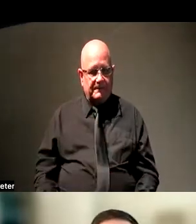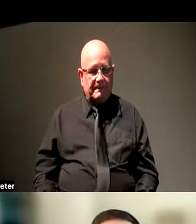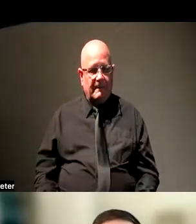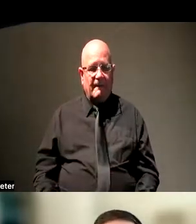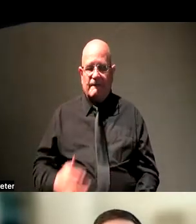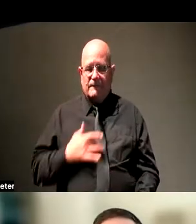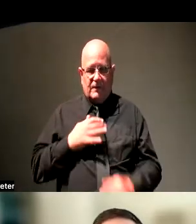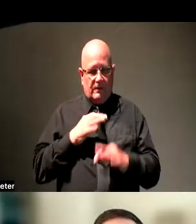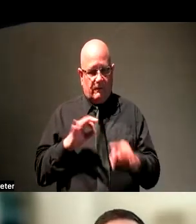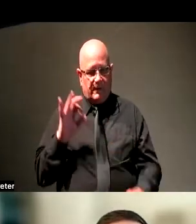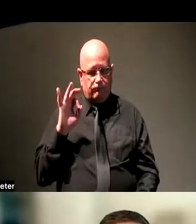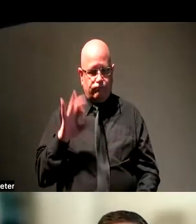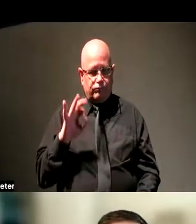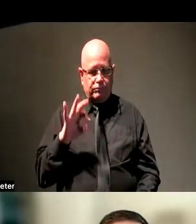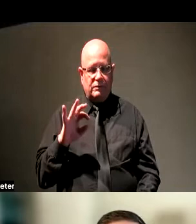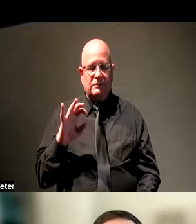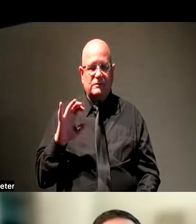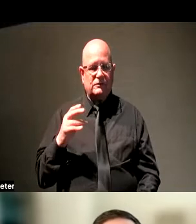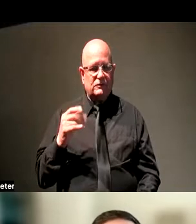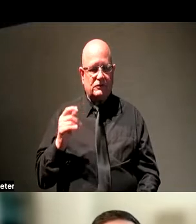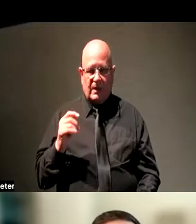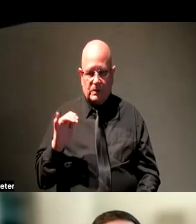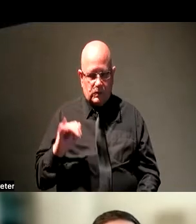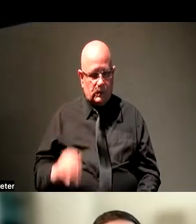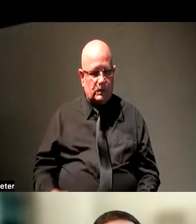free to drop those into the chat and someone will read them aloud.